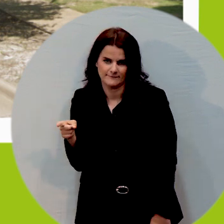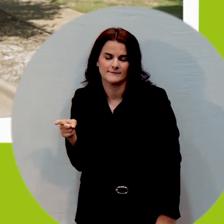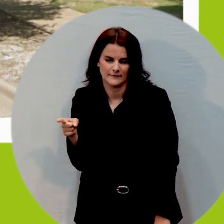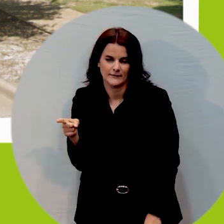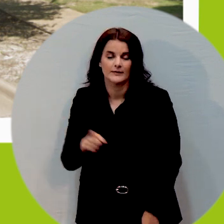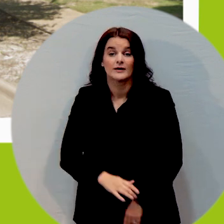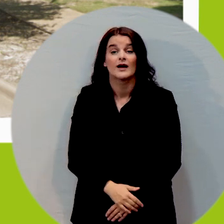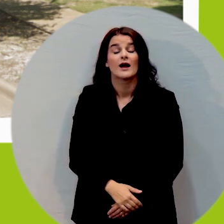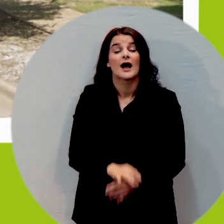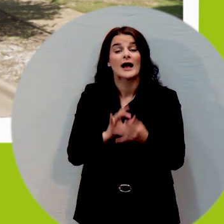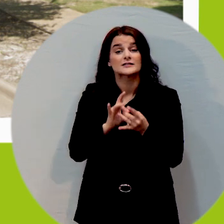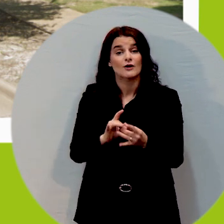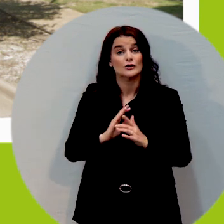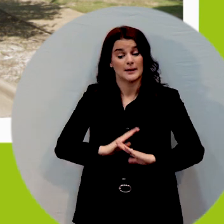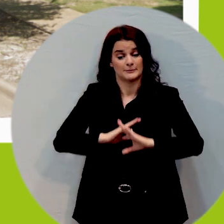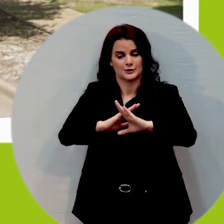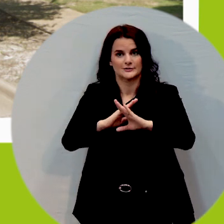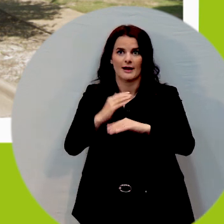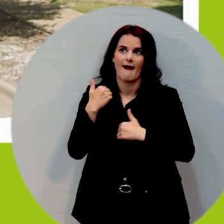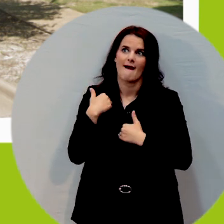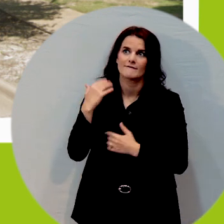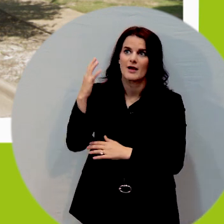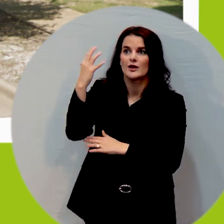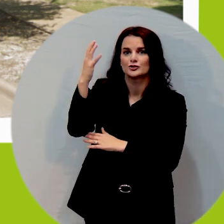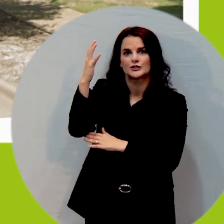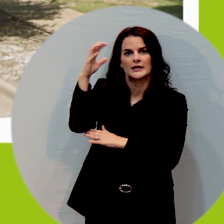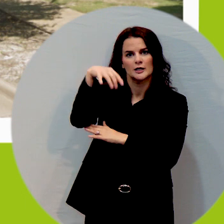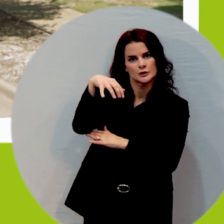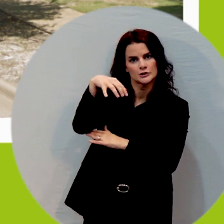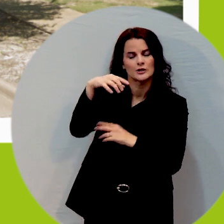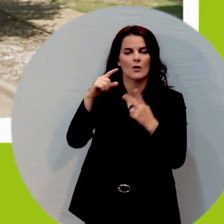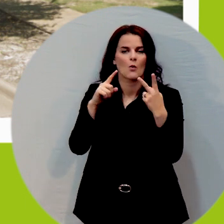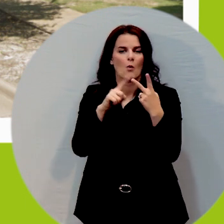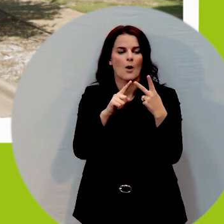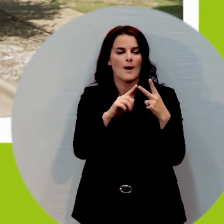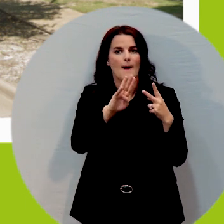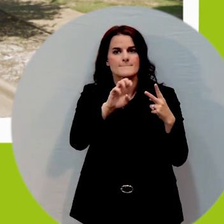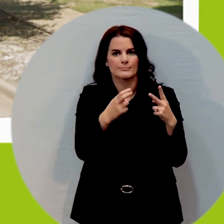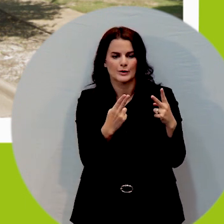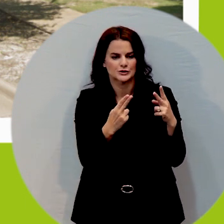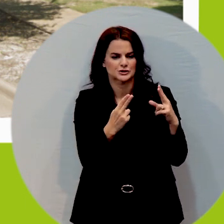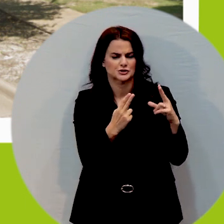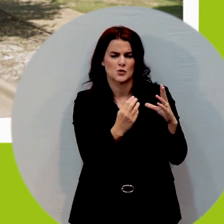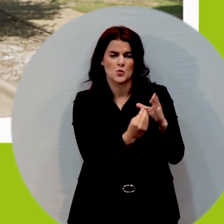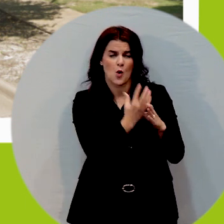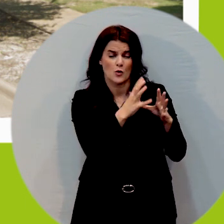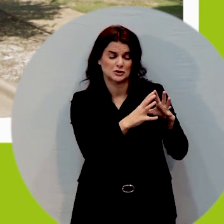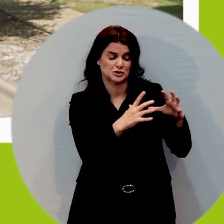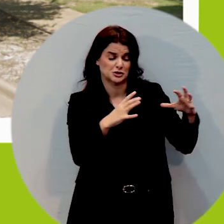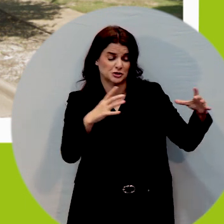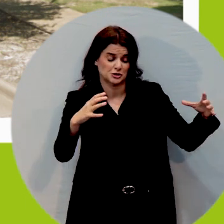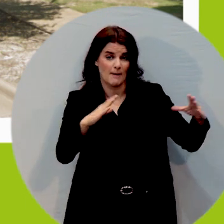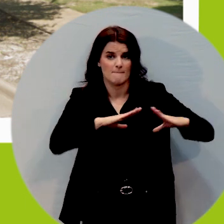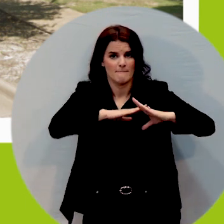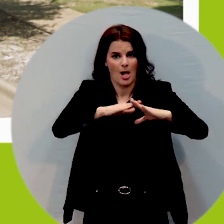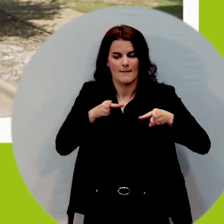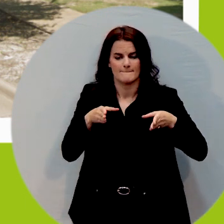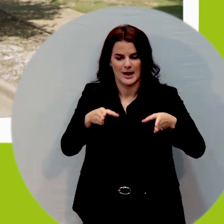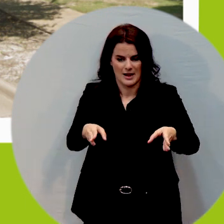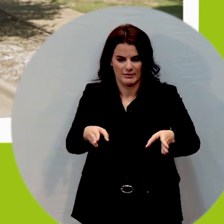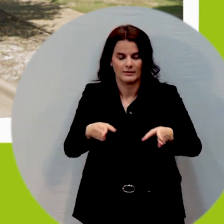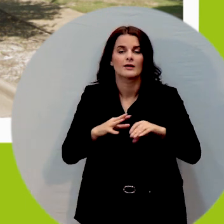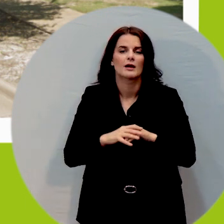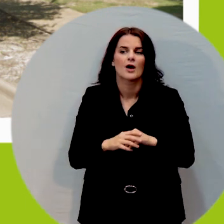obstructions what I mentioned earlier about overhanging tree branches or overgrown bushes there's 142 in total the